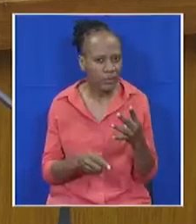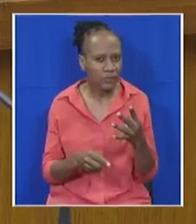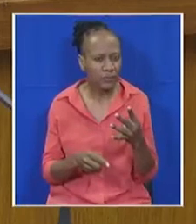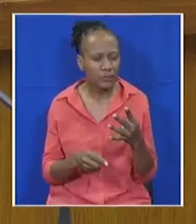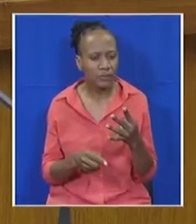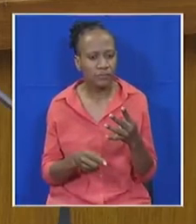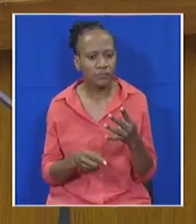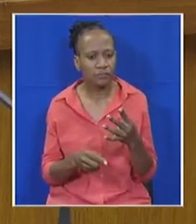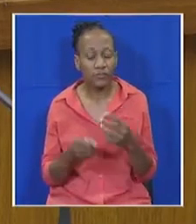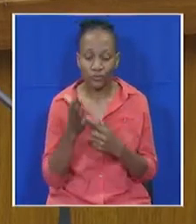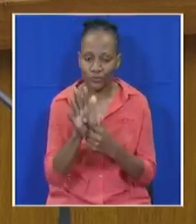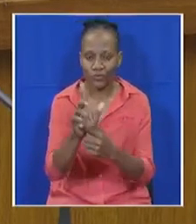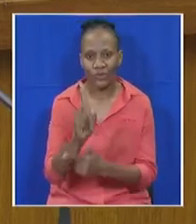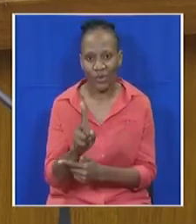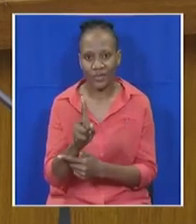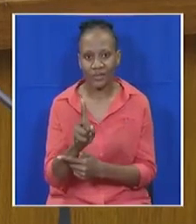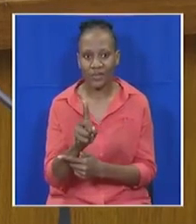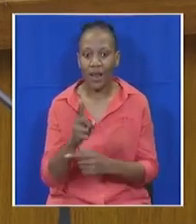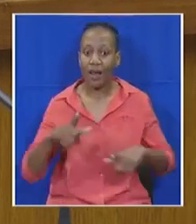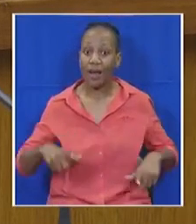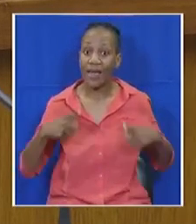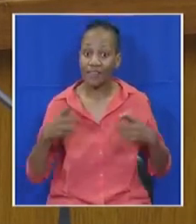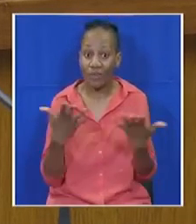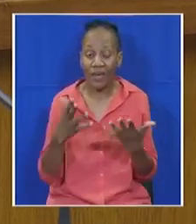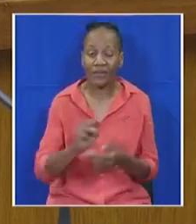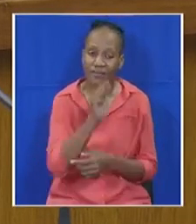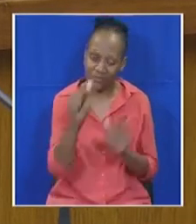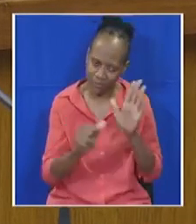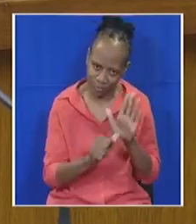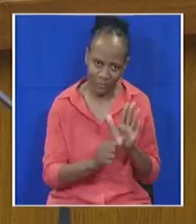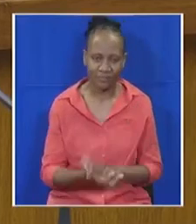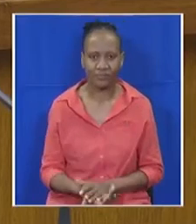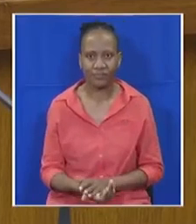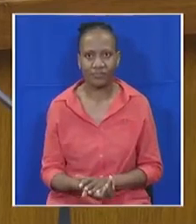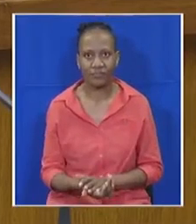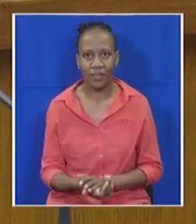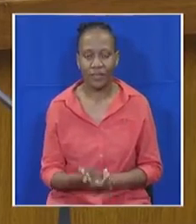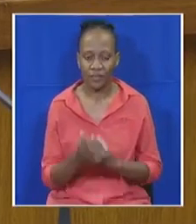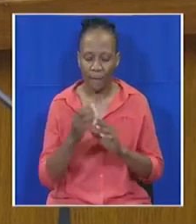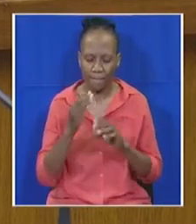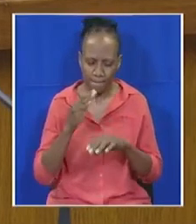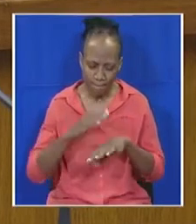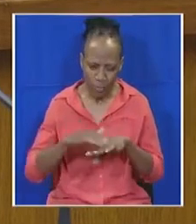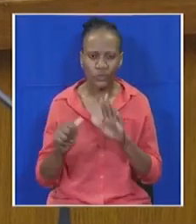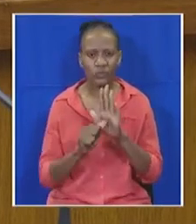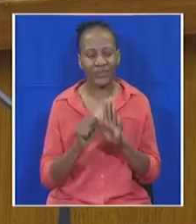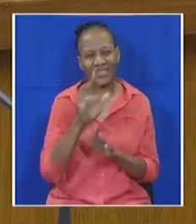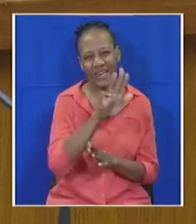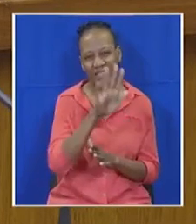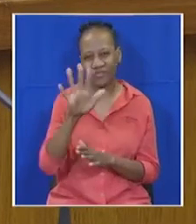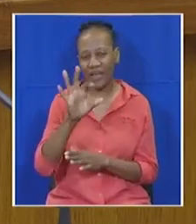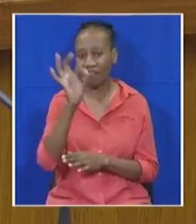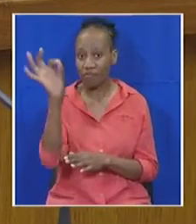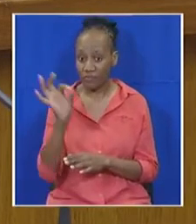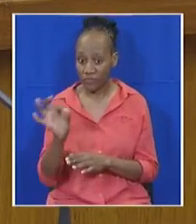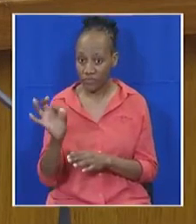...state the reality of life in South Africa. Wealth remains highly concentrated. 95% of wealth